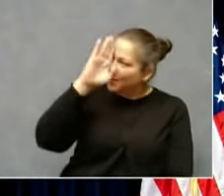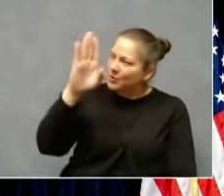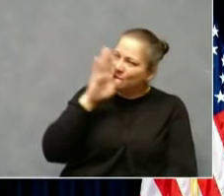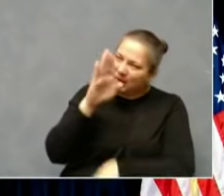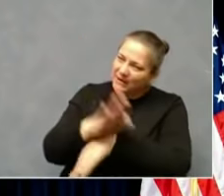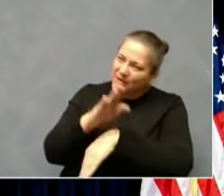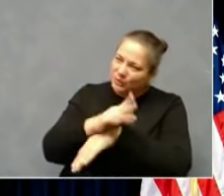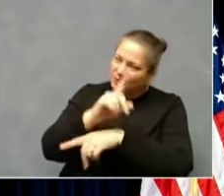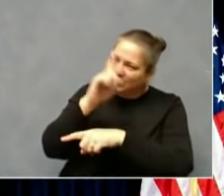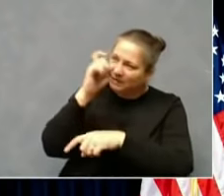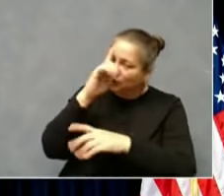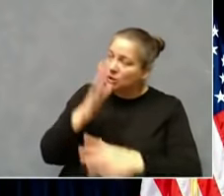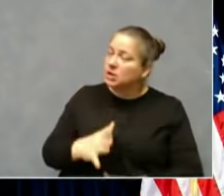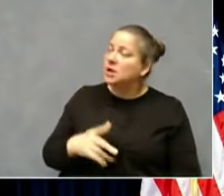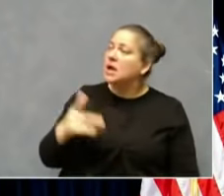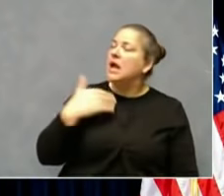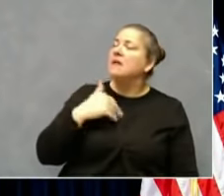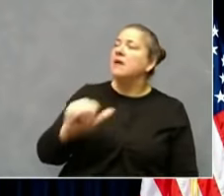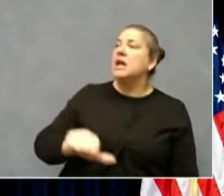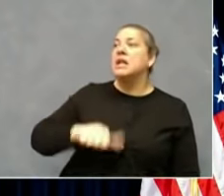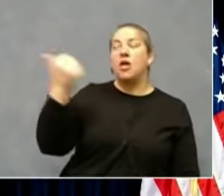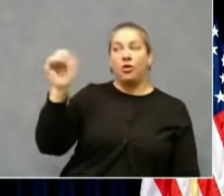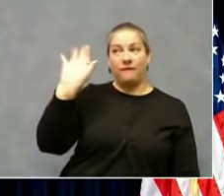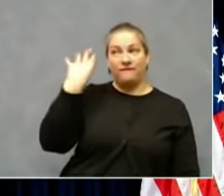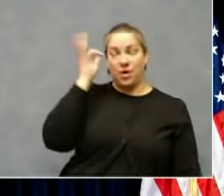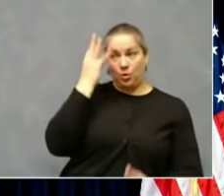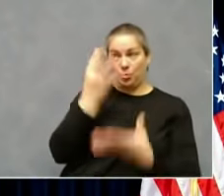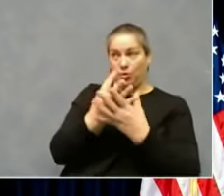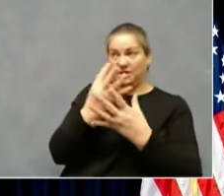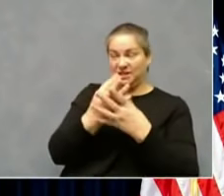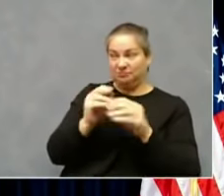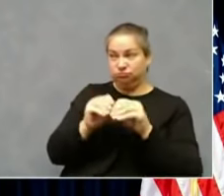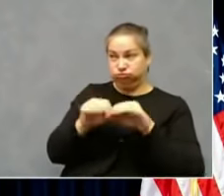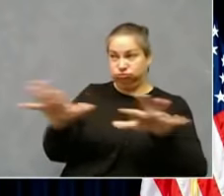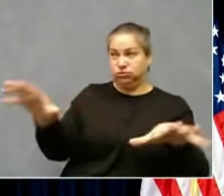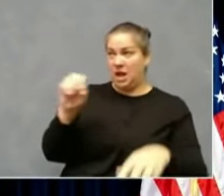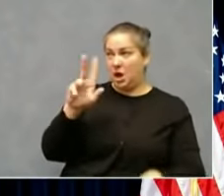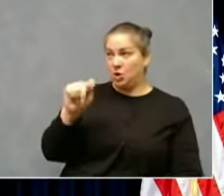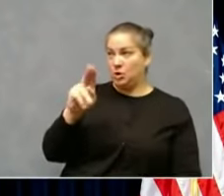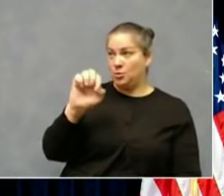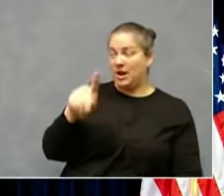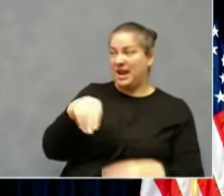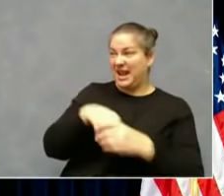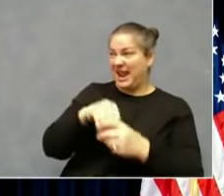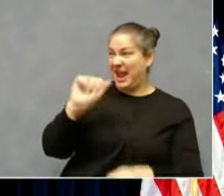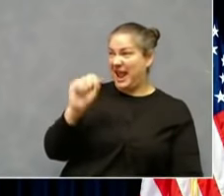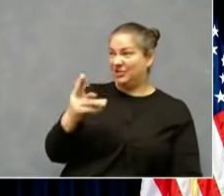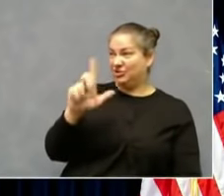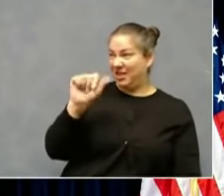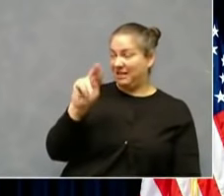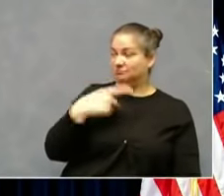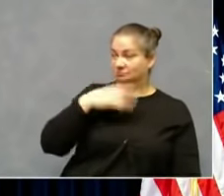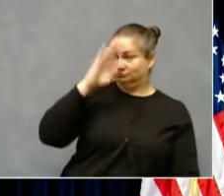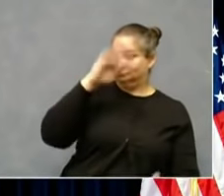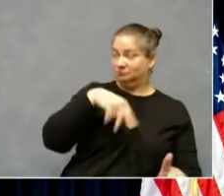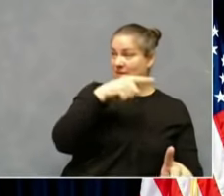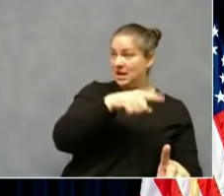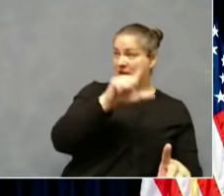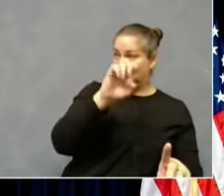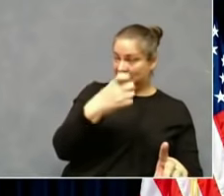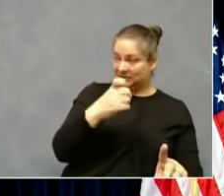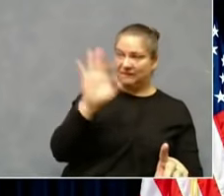But what had another federal prison outbreak this time in Ashland. I know in Lexington, the federal government wasn't very